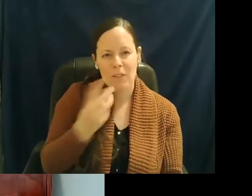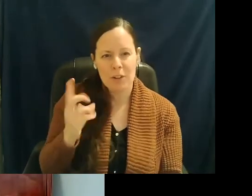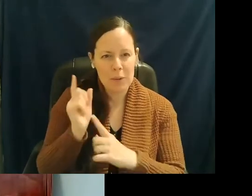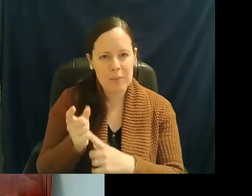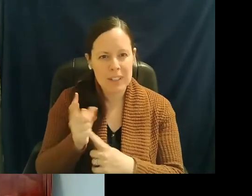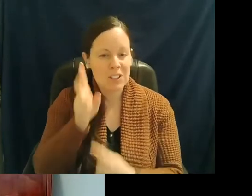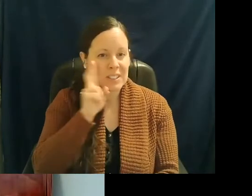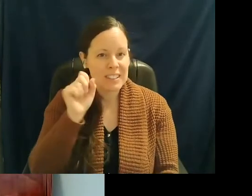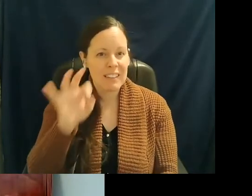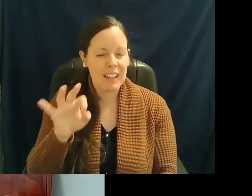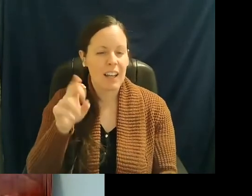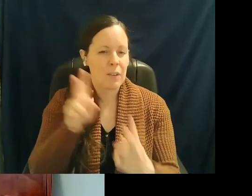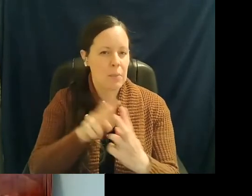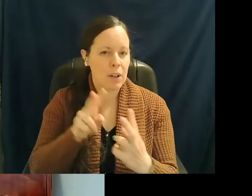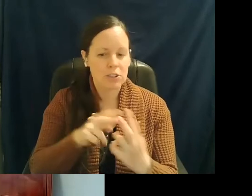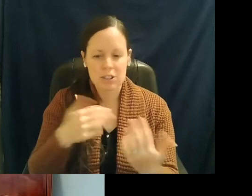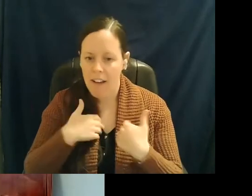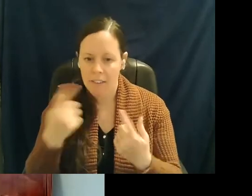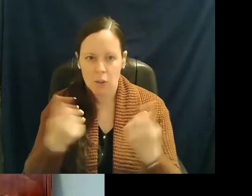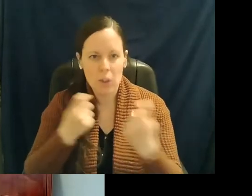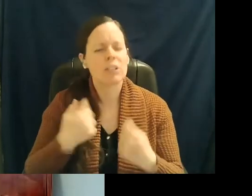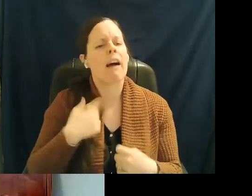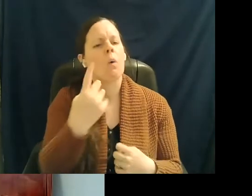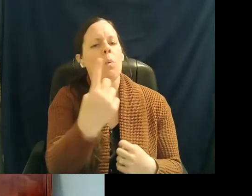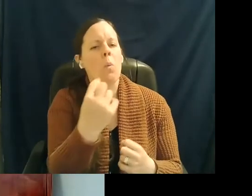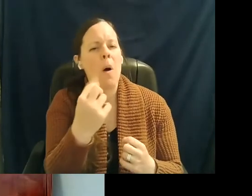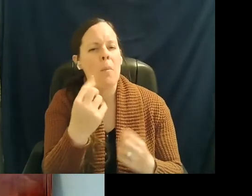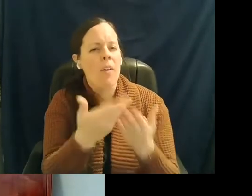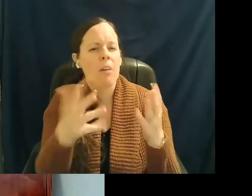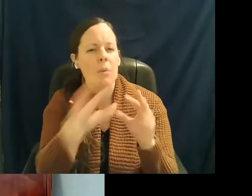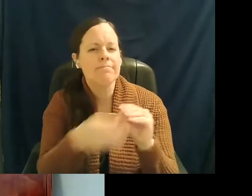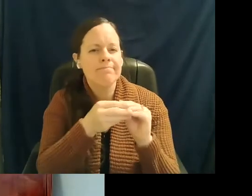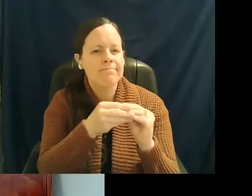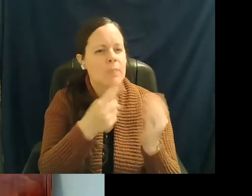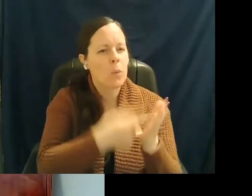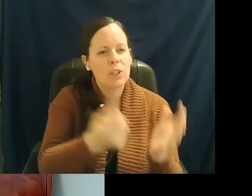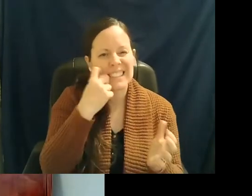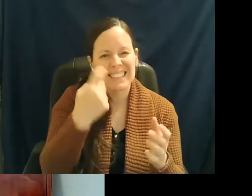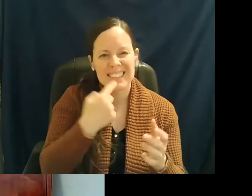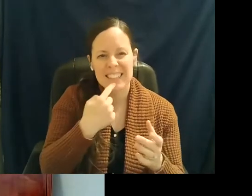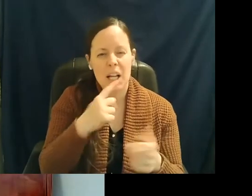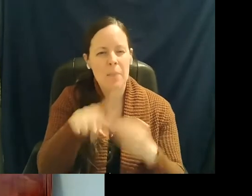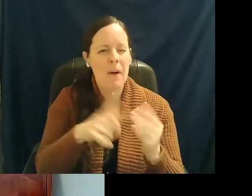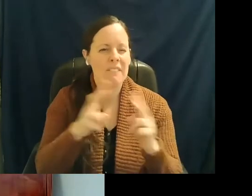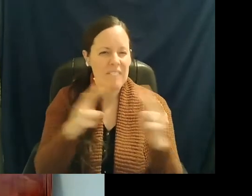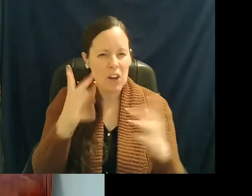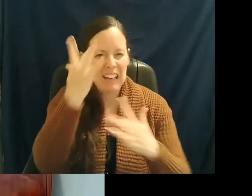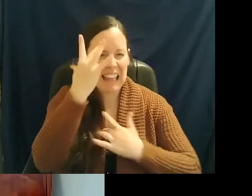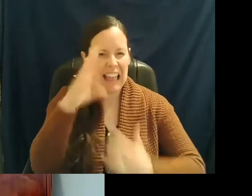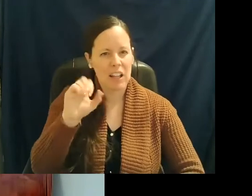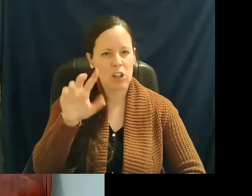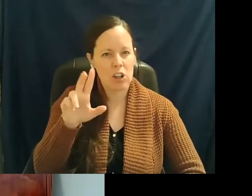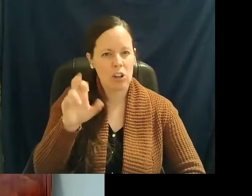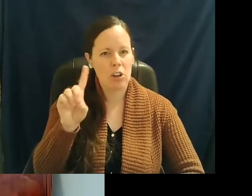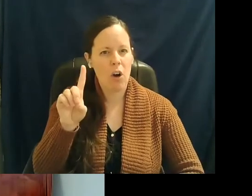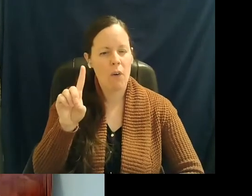I did have one follow-up to what you both had said in regards to, you know, some very ill COVID patients. Do you have any remarks